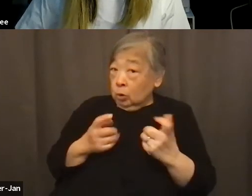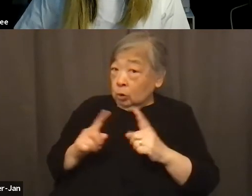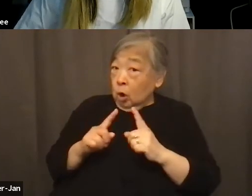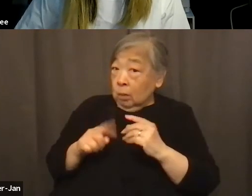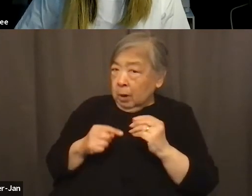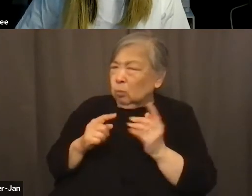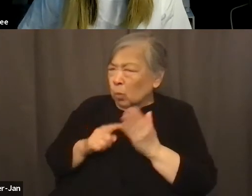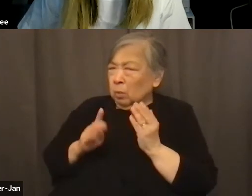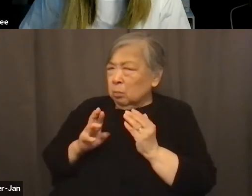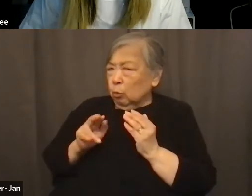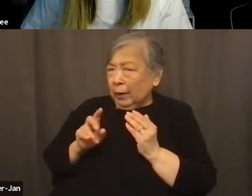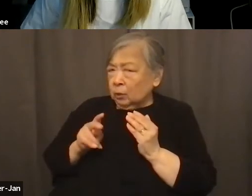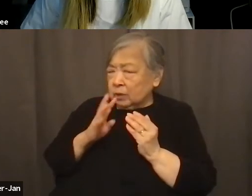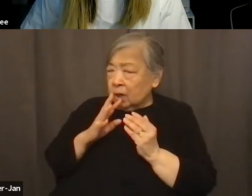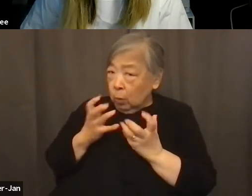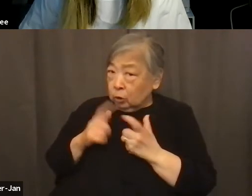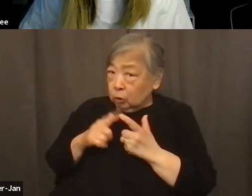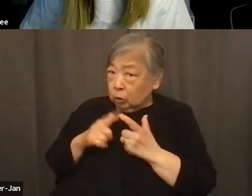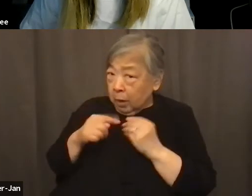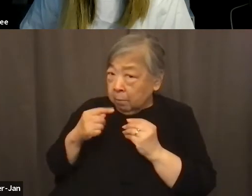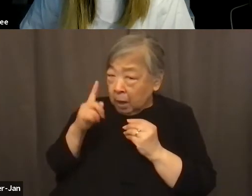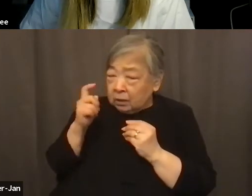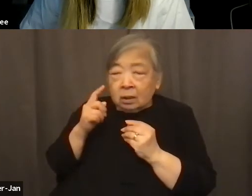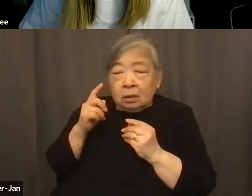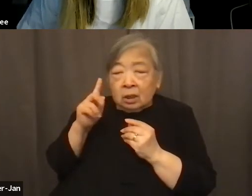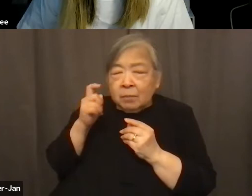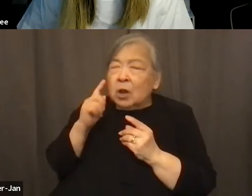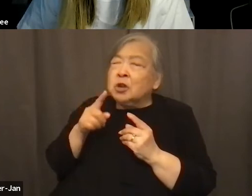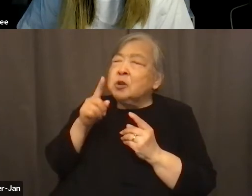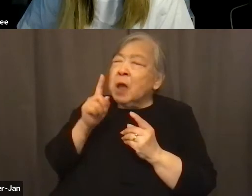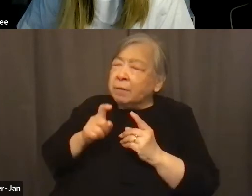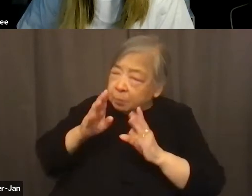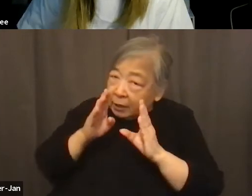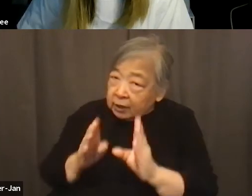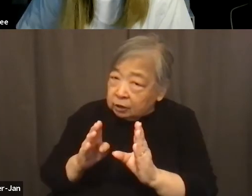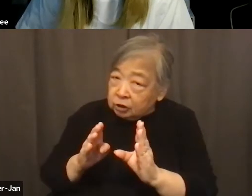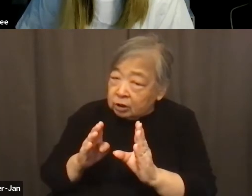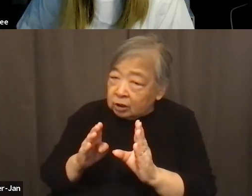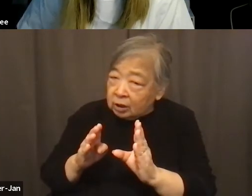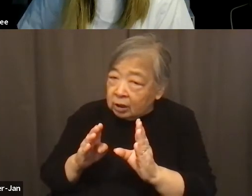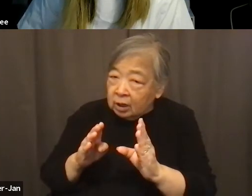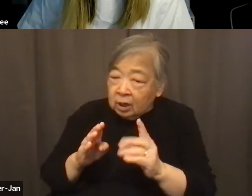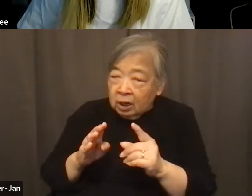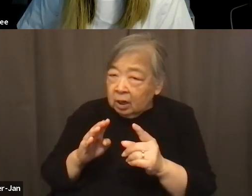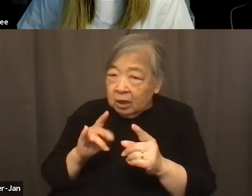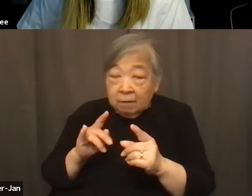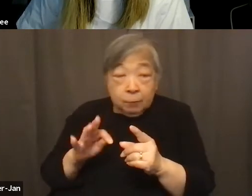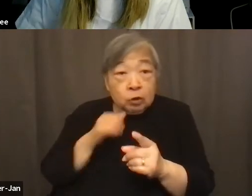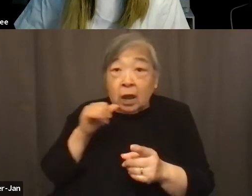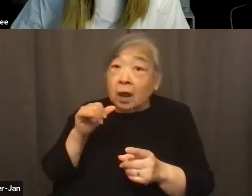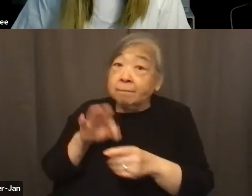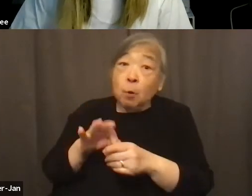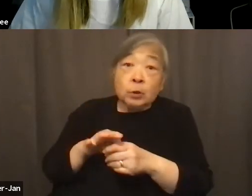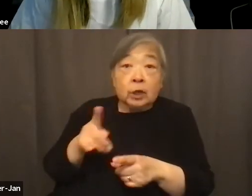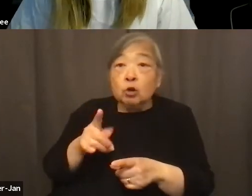Brandon was saying, certain things about government, then you have to pay attention, because the government's not going to listen if you're not electing, you're not voting, you're not sharing